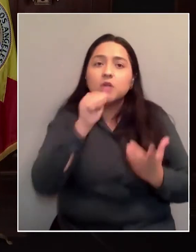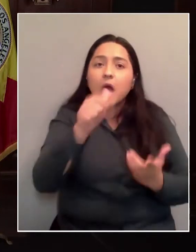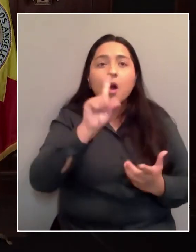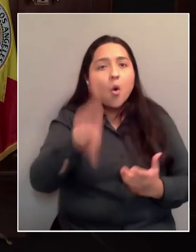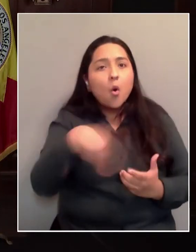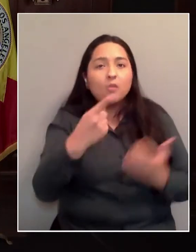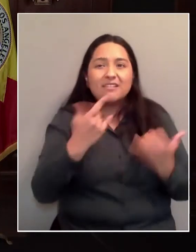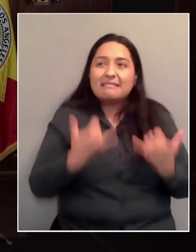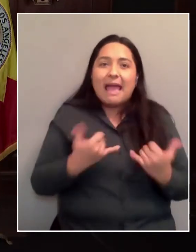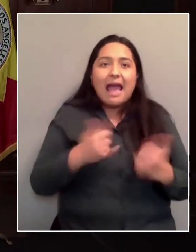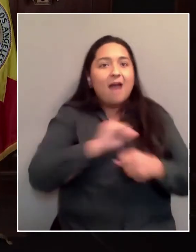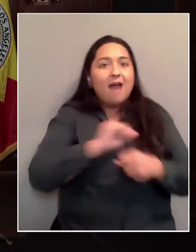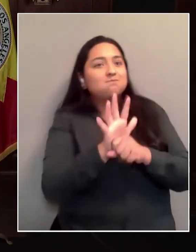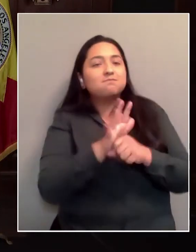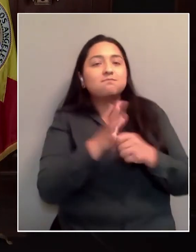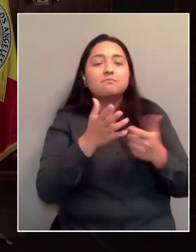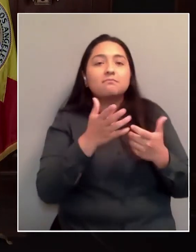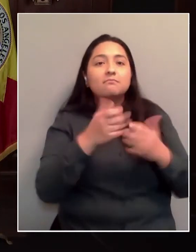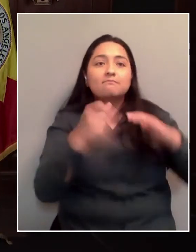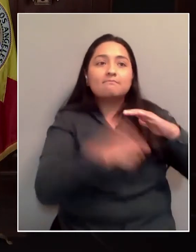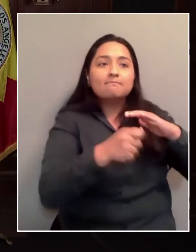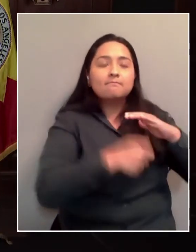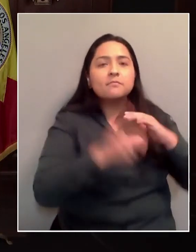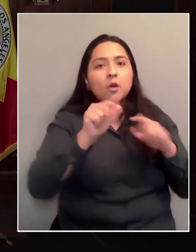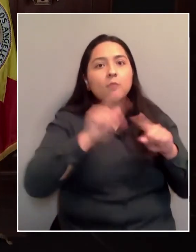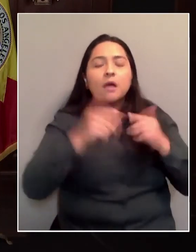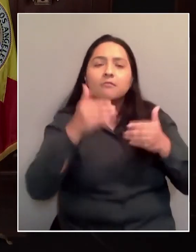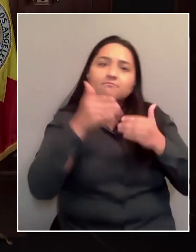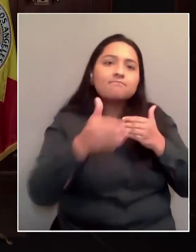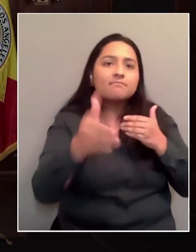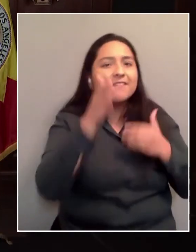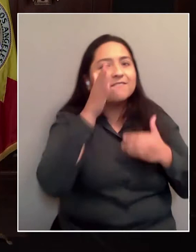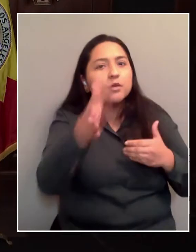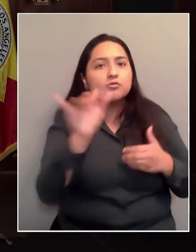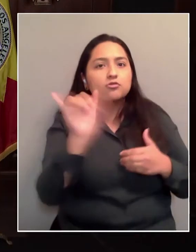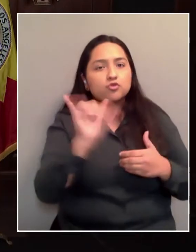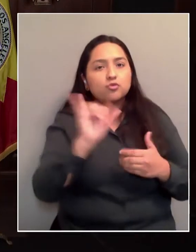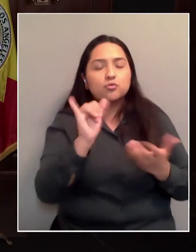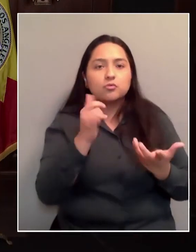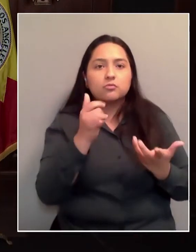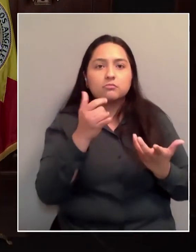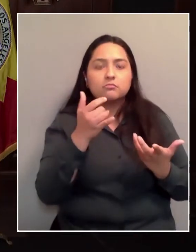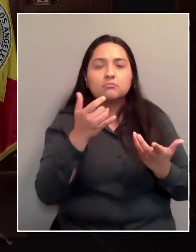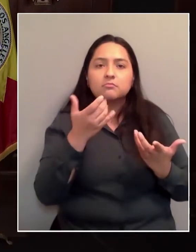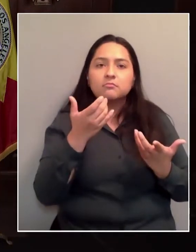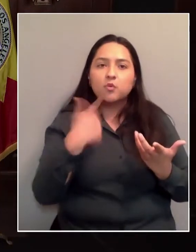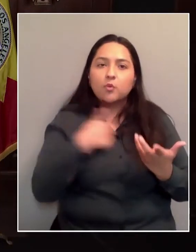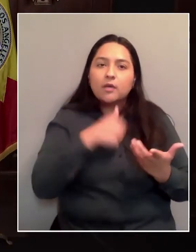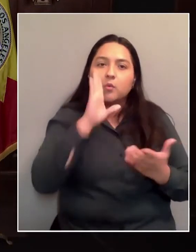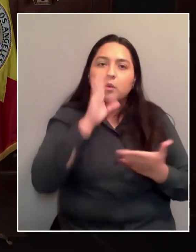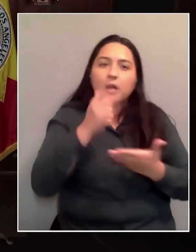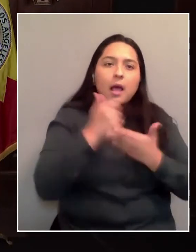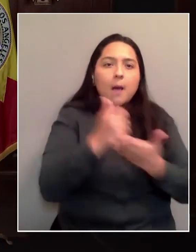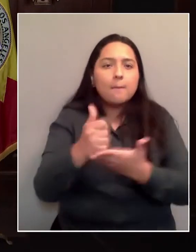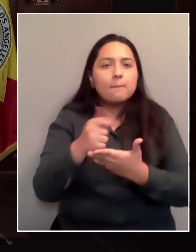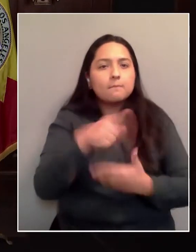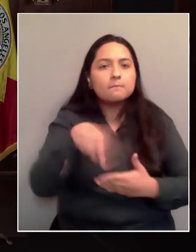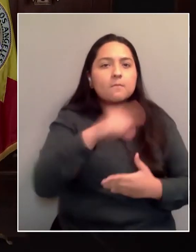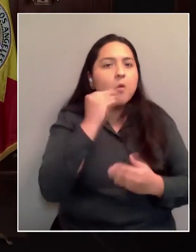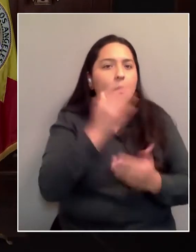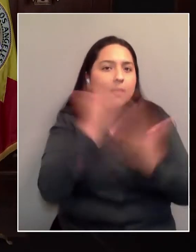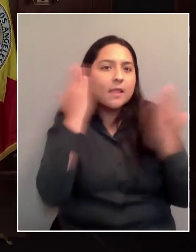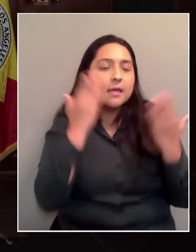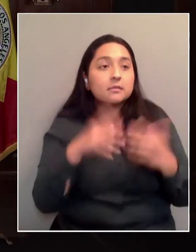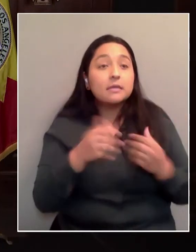And if you do that, we will make real dents in homelessness. So there is nothing that we will turn down. I can't put a number on that